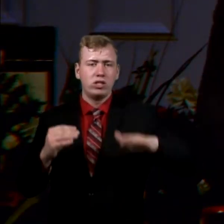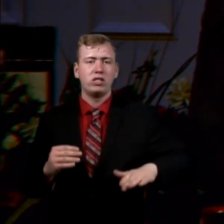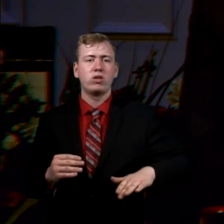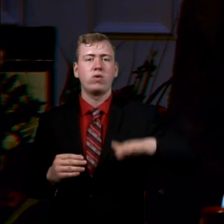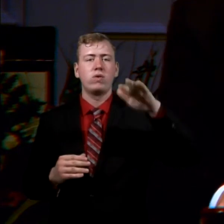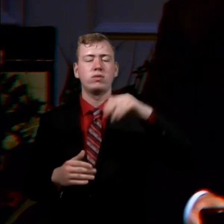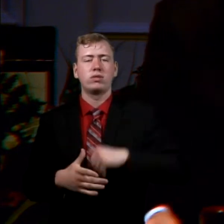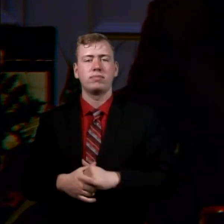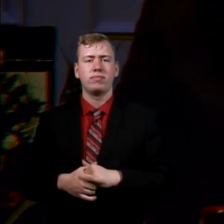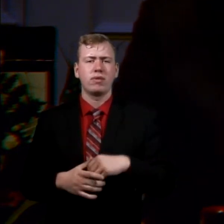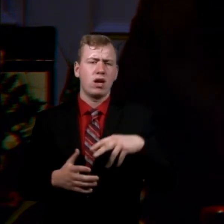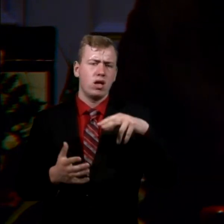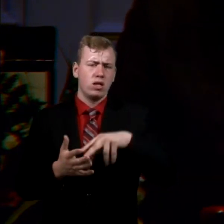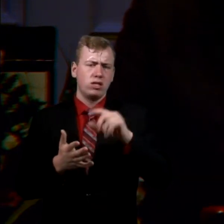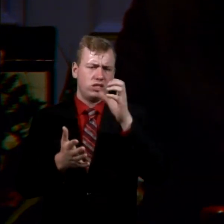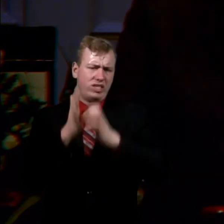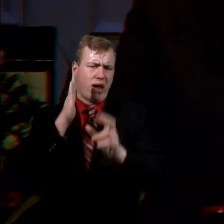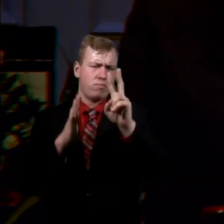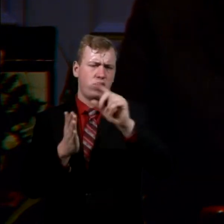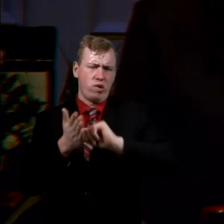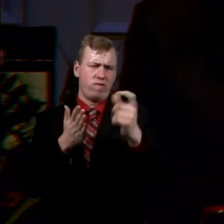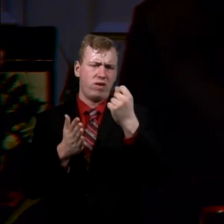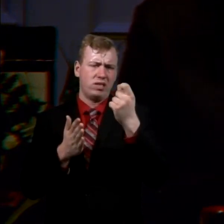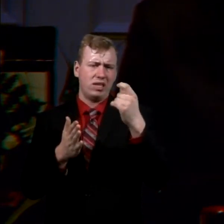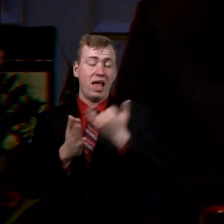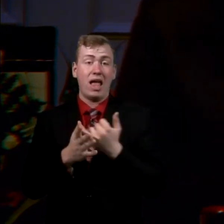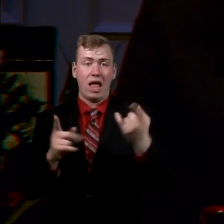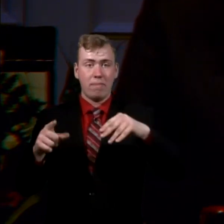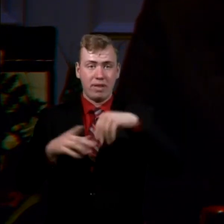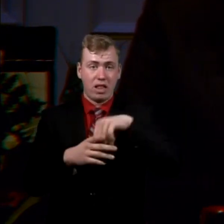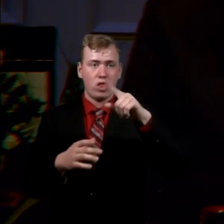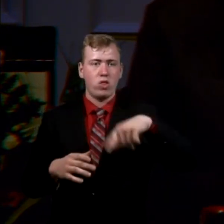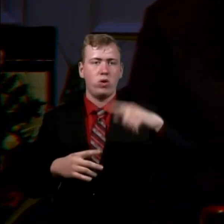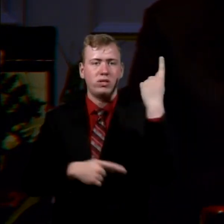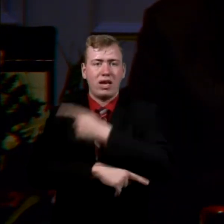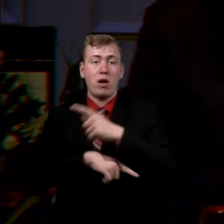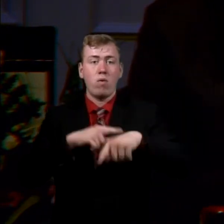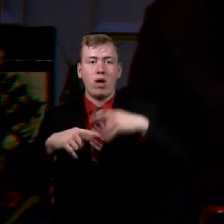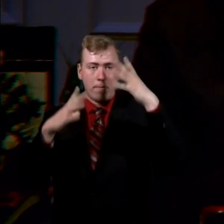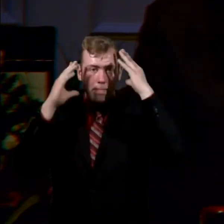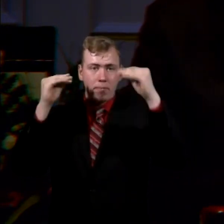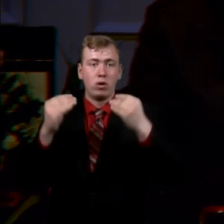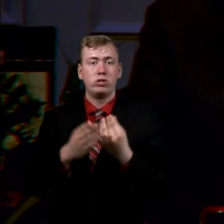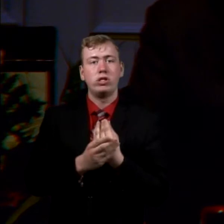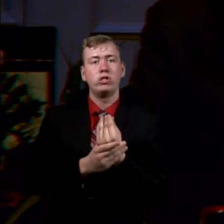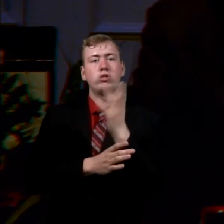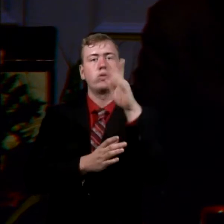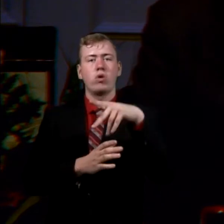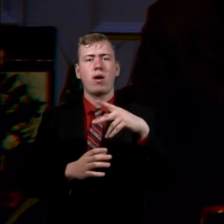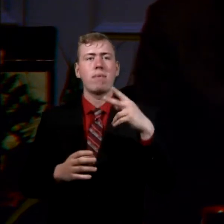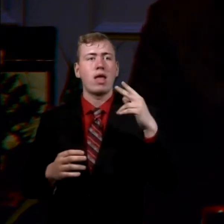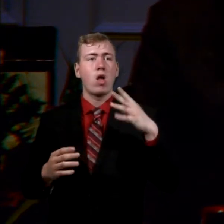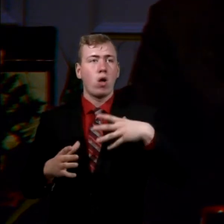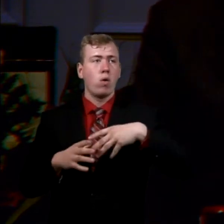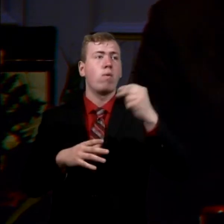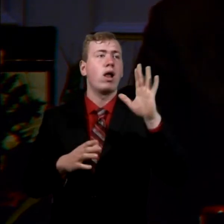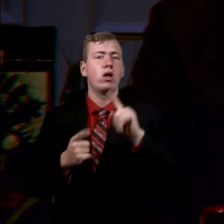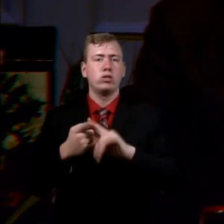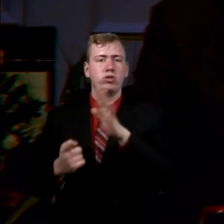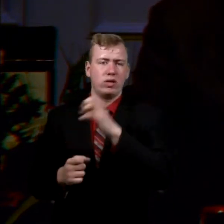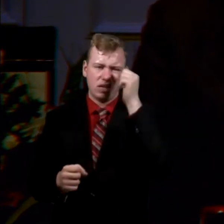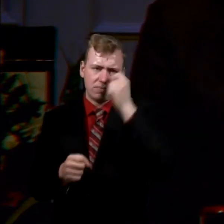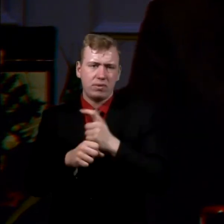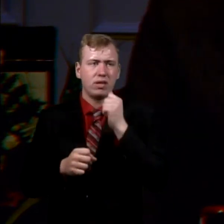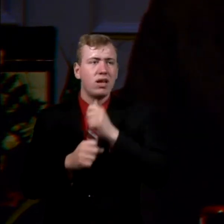11, if we can, please. The Bible says, it came to pass in those days when Moses was grown, that he went out to his brethren and he looked on their burdens. And he